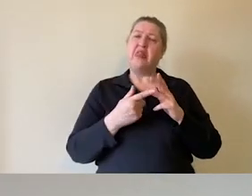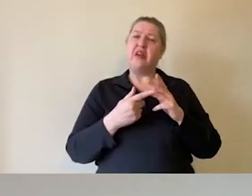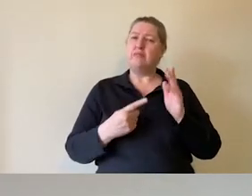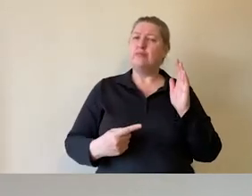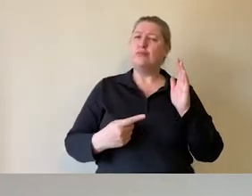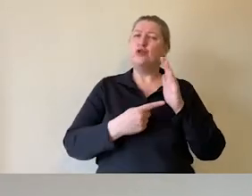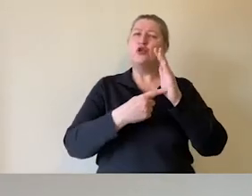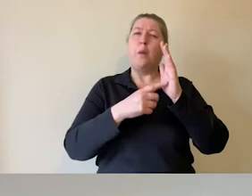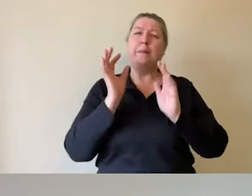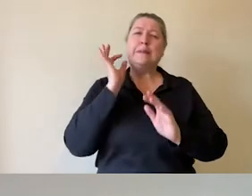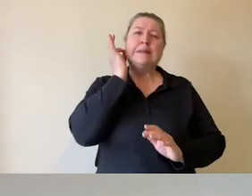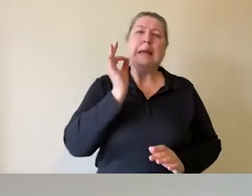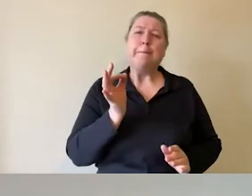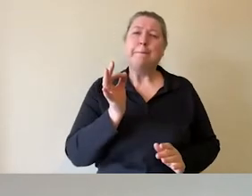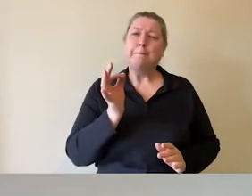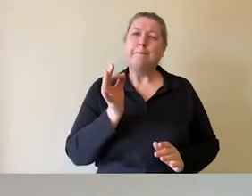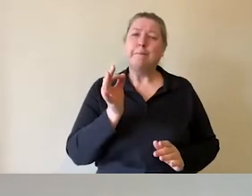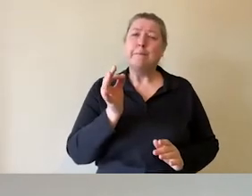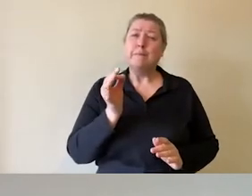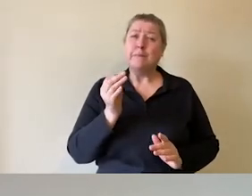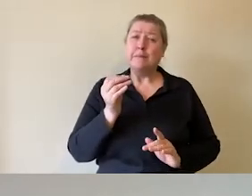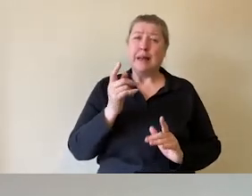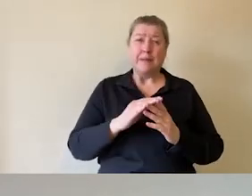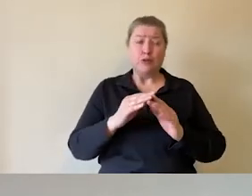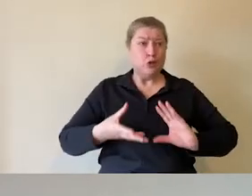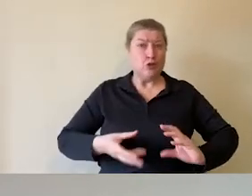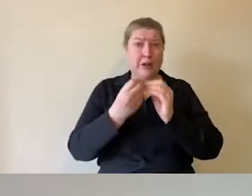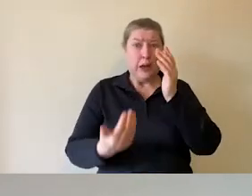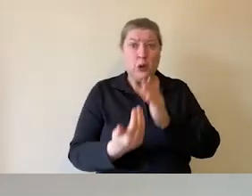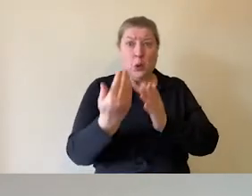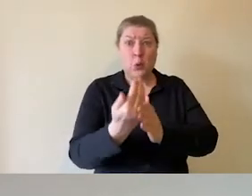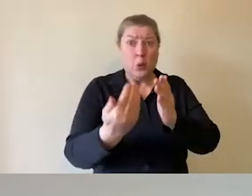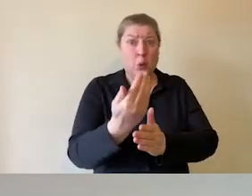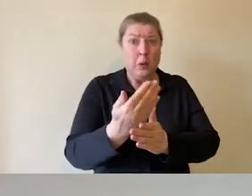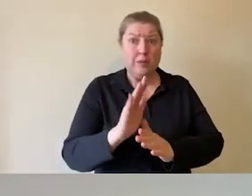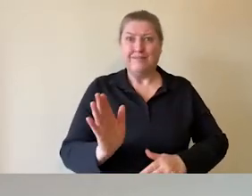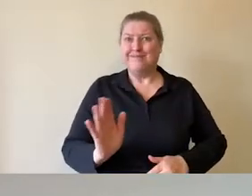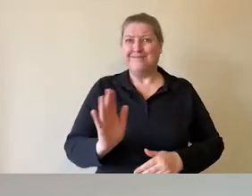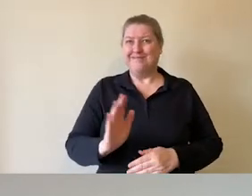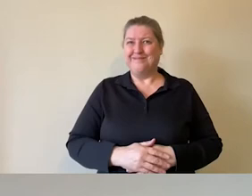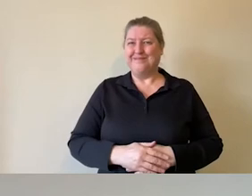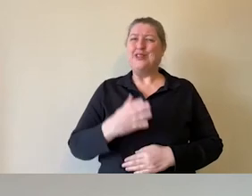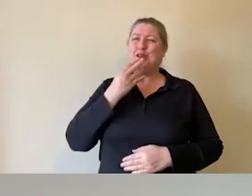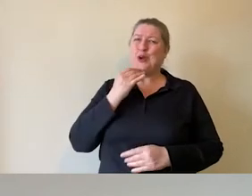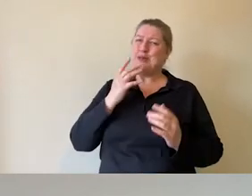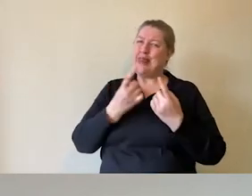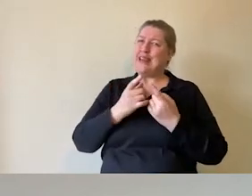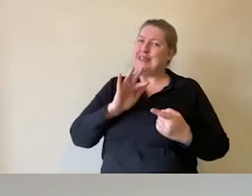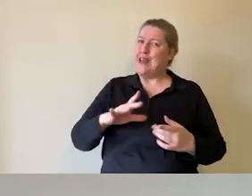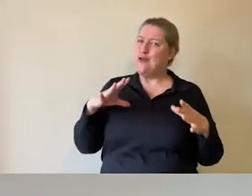Don't try and reinvent the wheel. When we started our SEN workshops, we decided